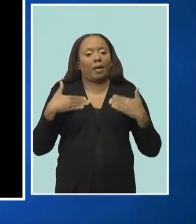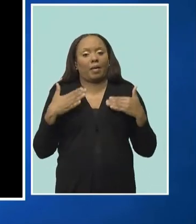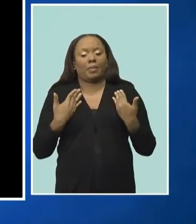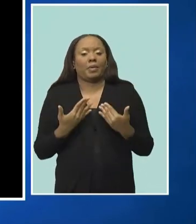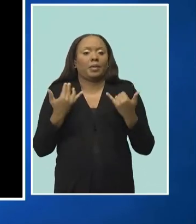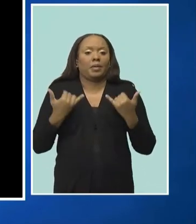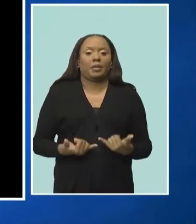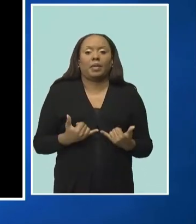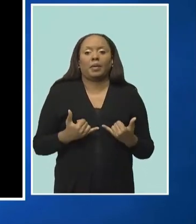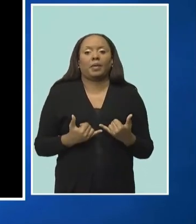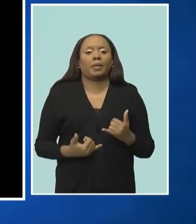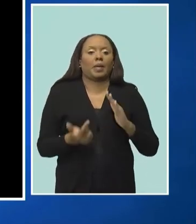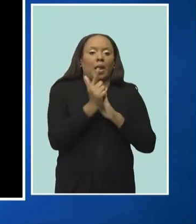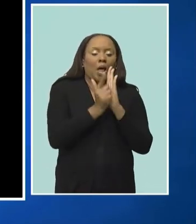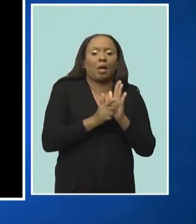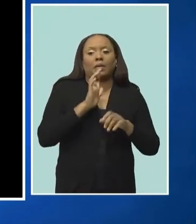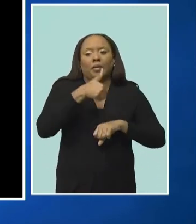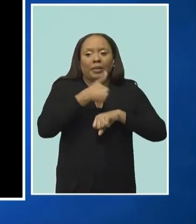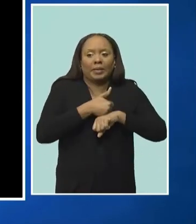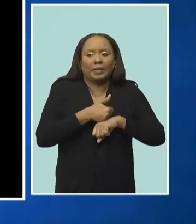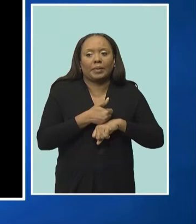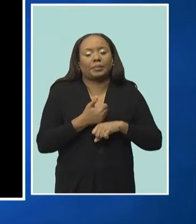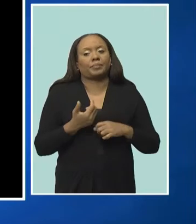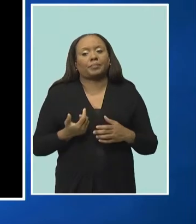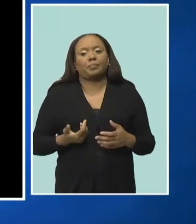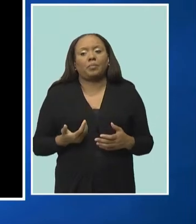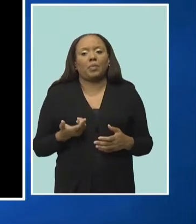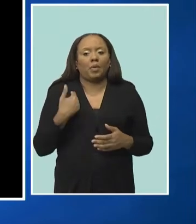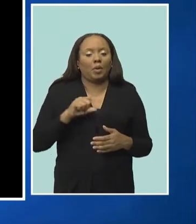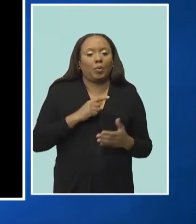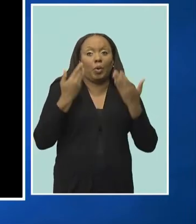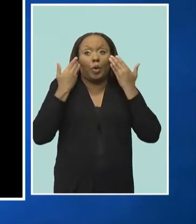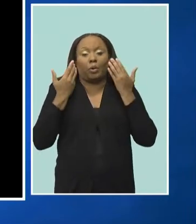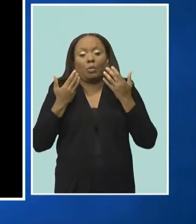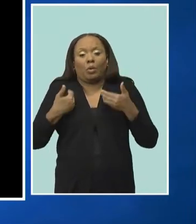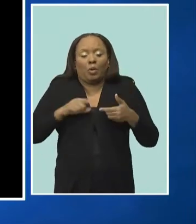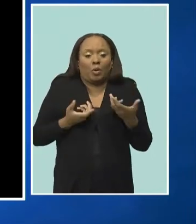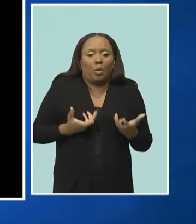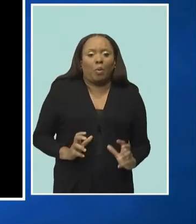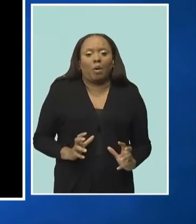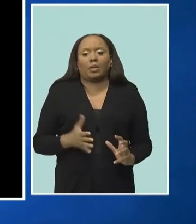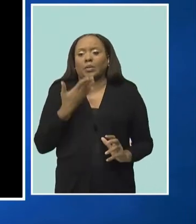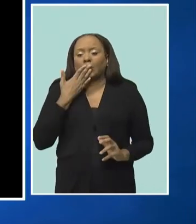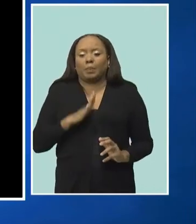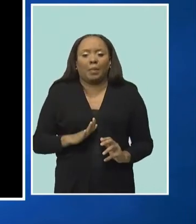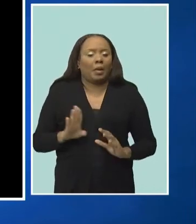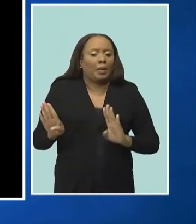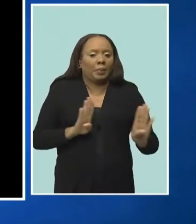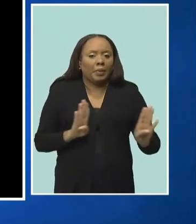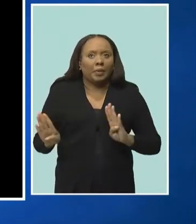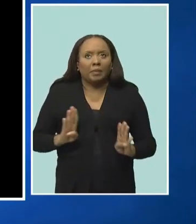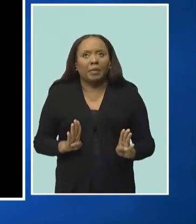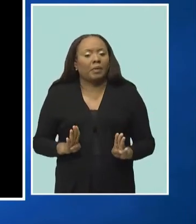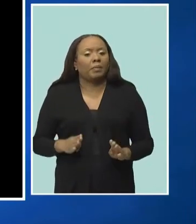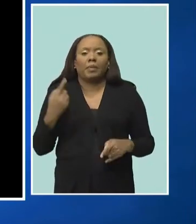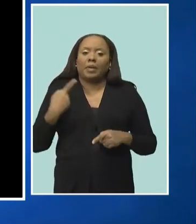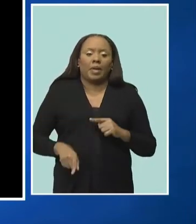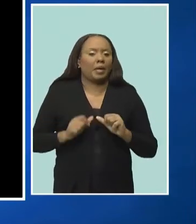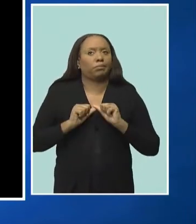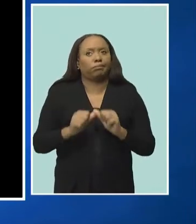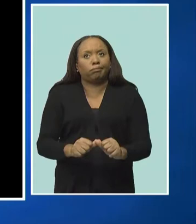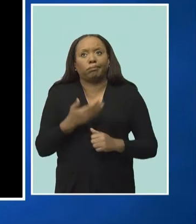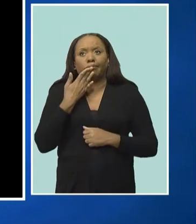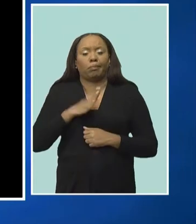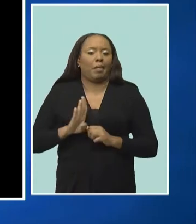place to control the disorder which is on the road to Barbados. This could not continue for an